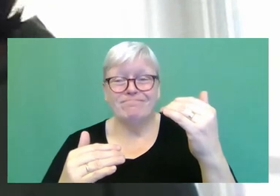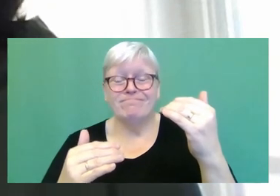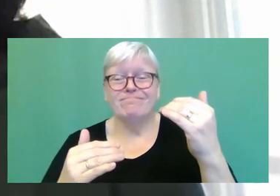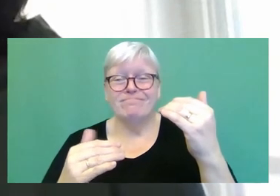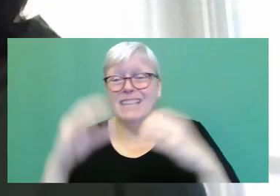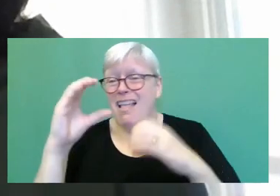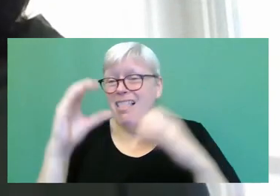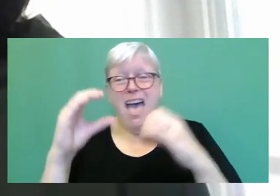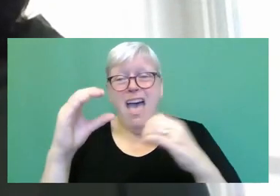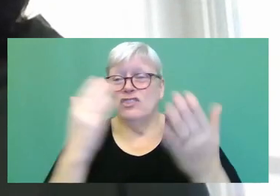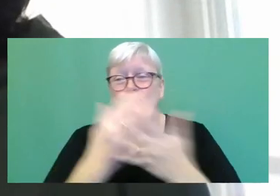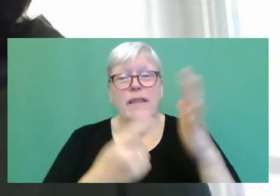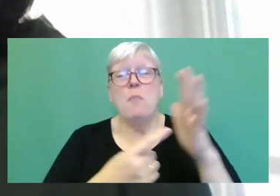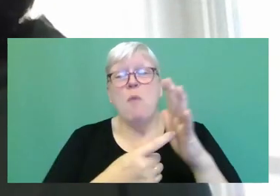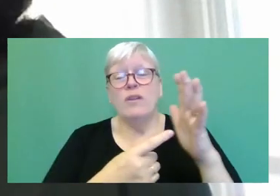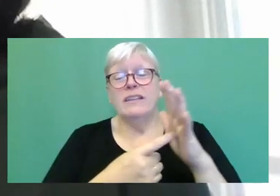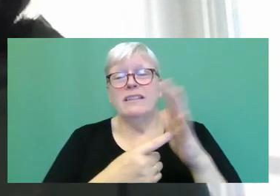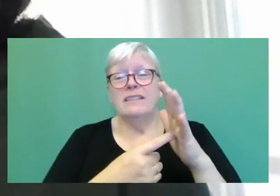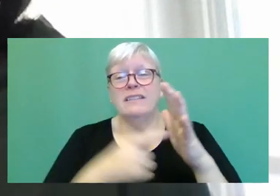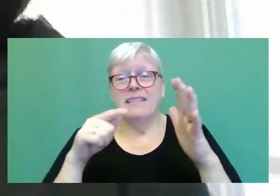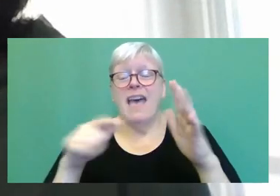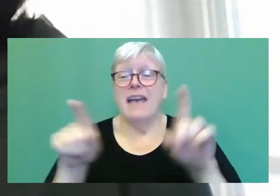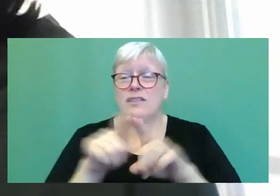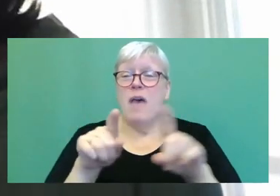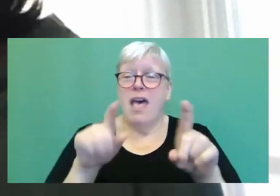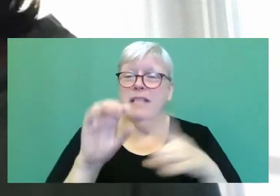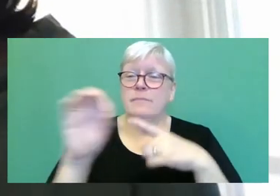comes into that, in certain ways as well.